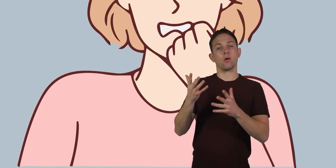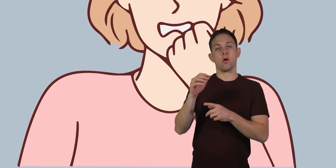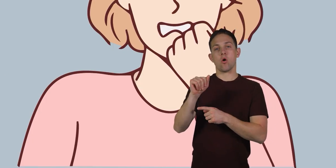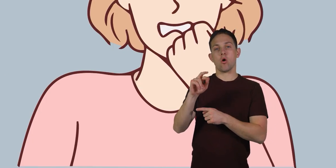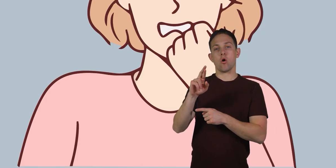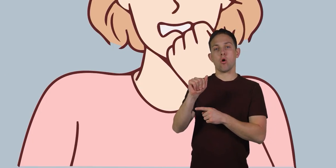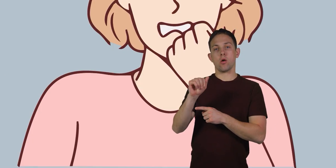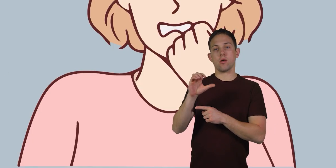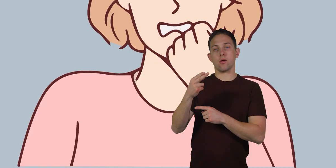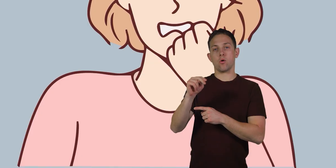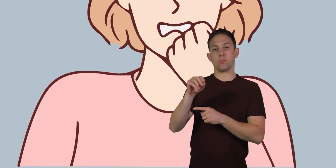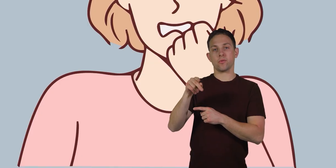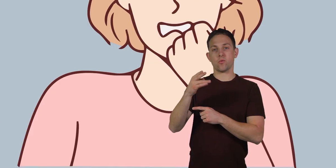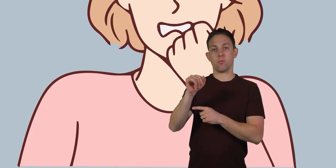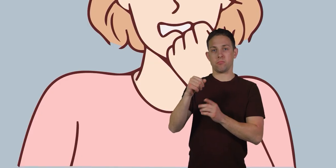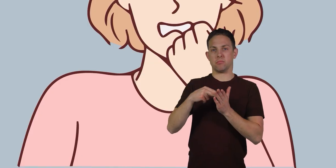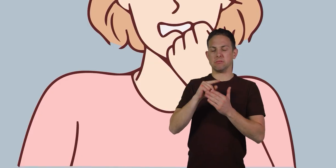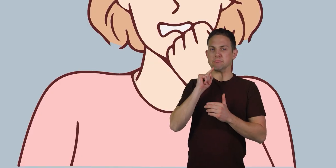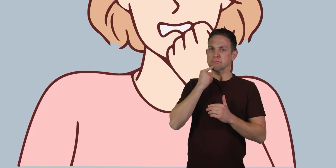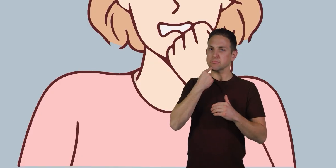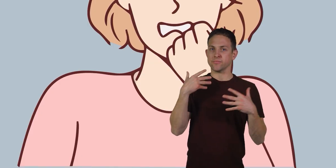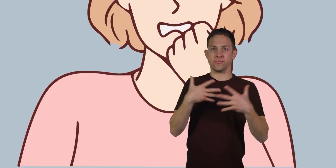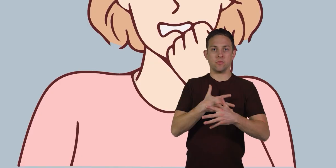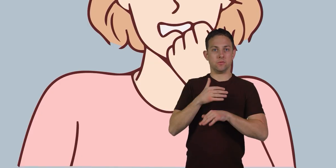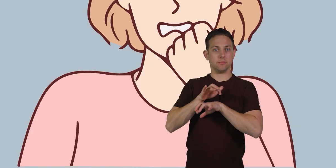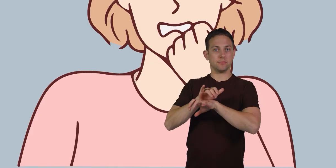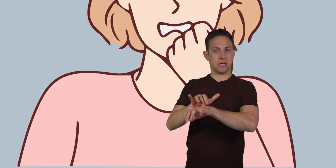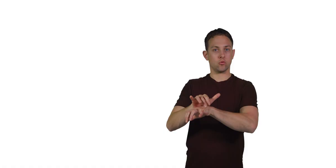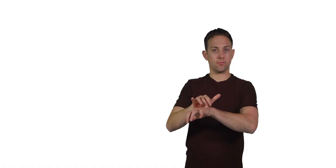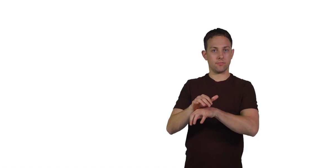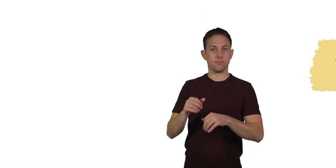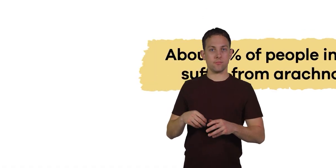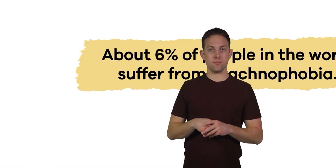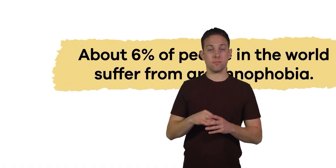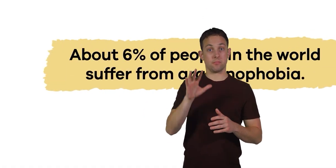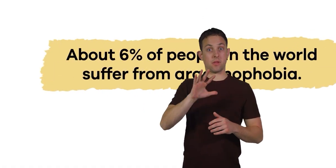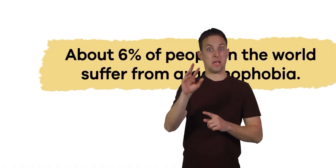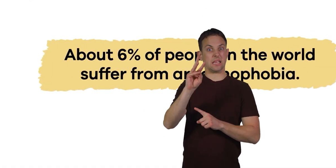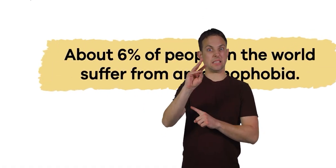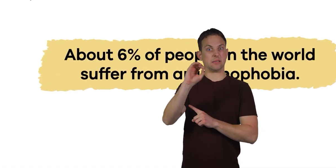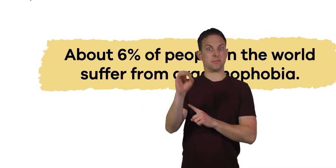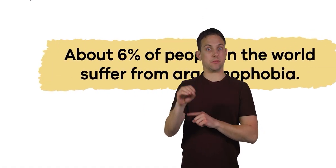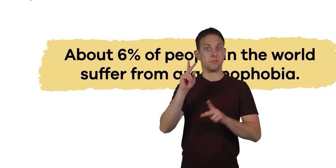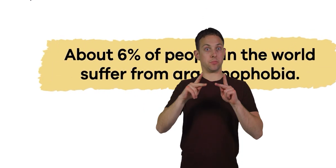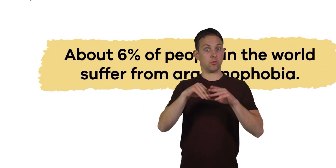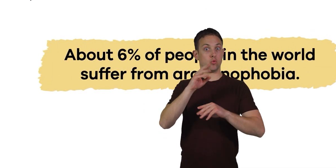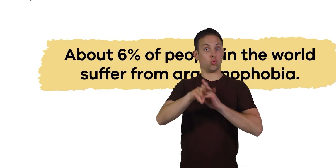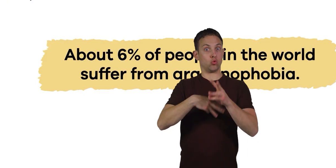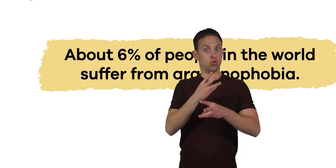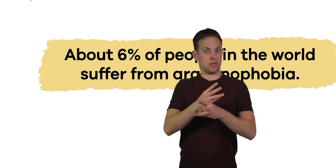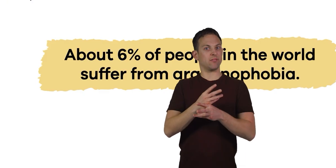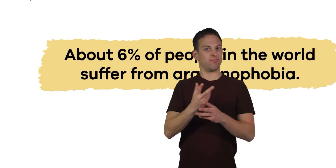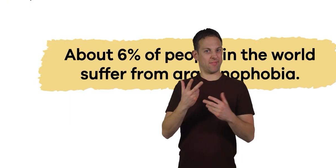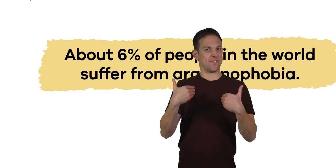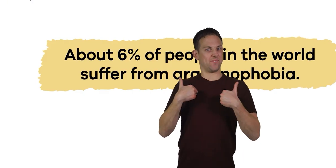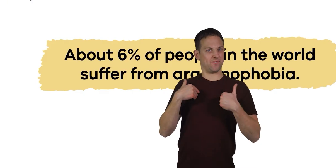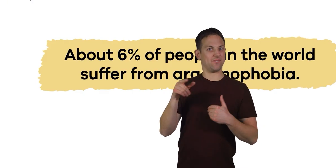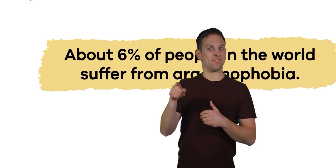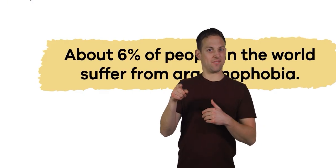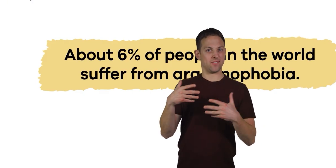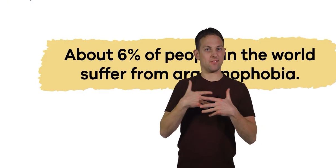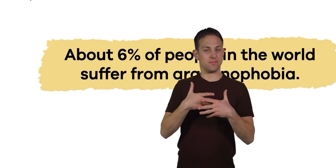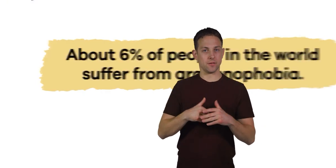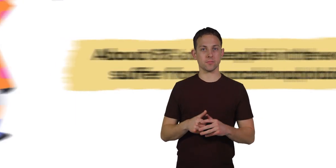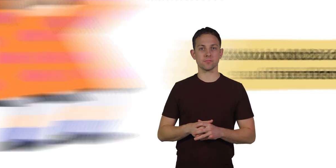arachnophobia, an extreme fear of spiders. About 6% of people in the world suffer